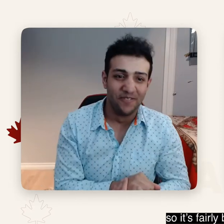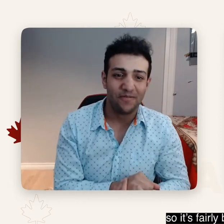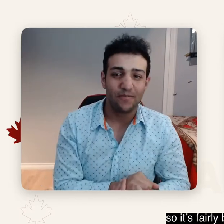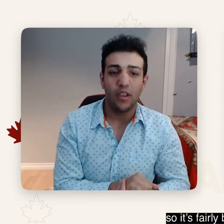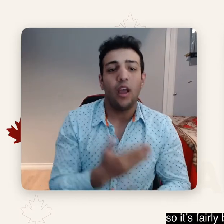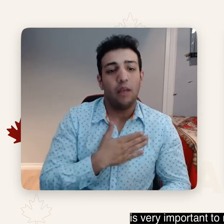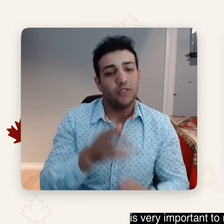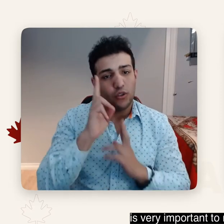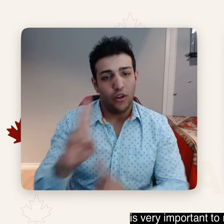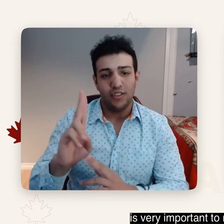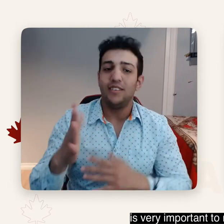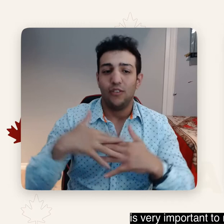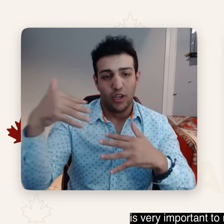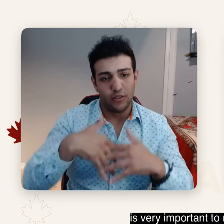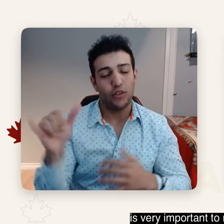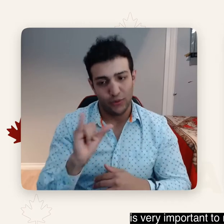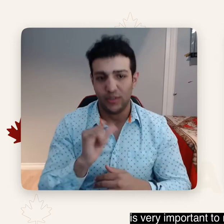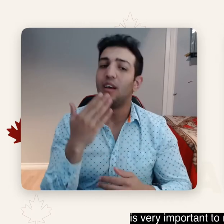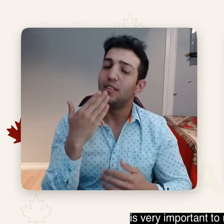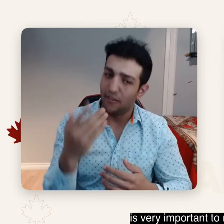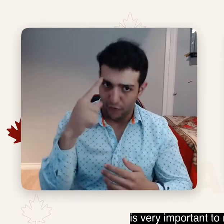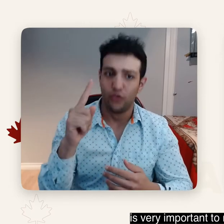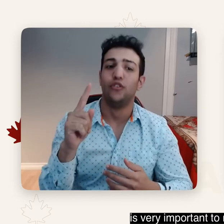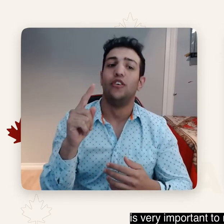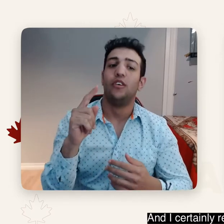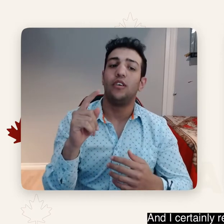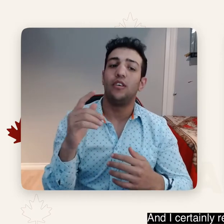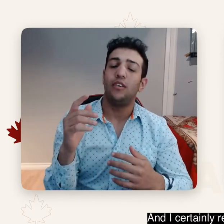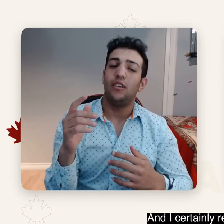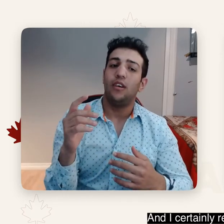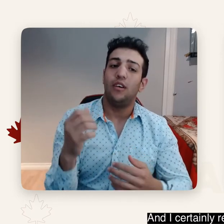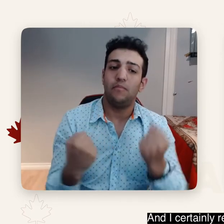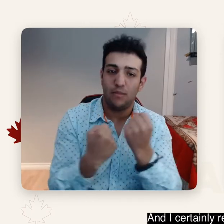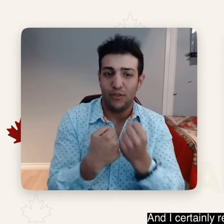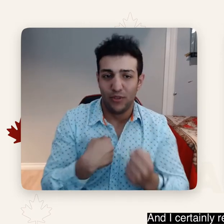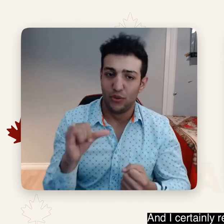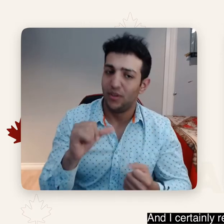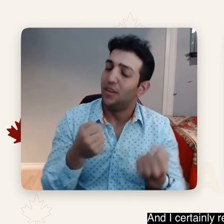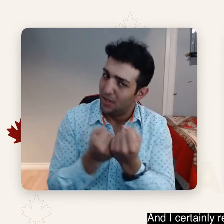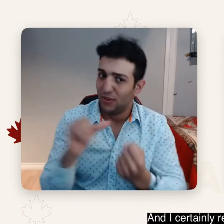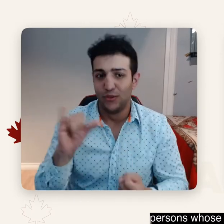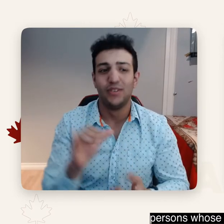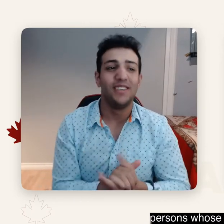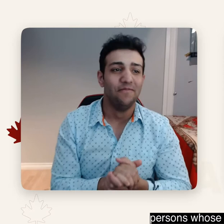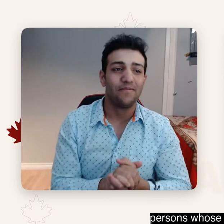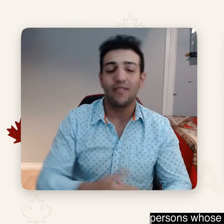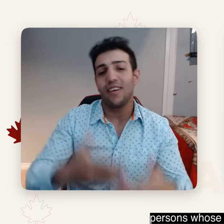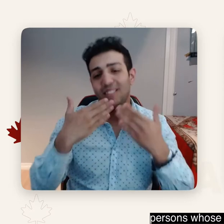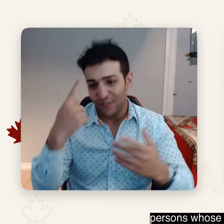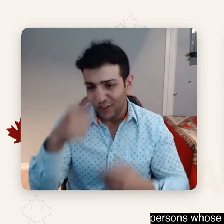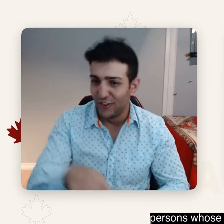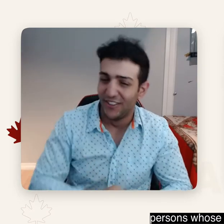clear this morning, which is very important to me and most people in the deaf community. And I certainly recognize and acknowledge the indigenous persons